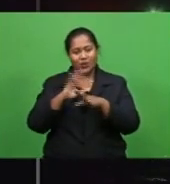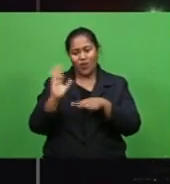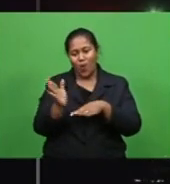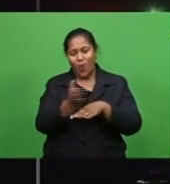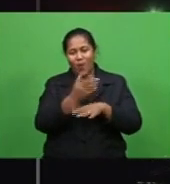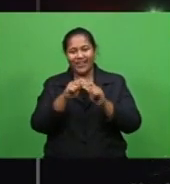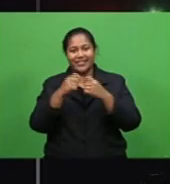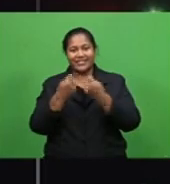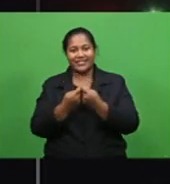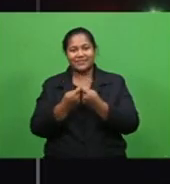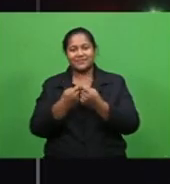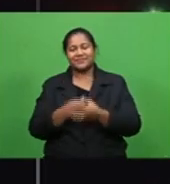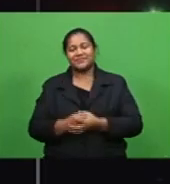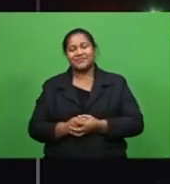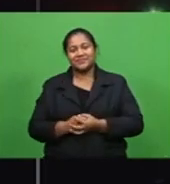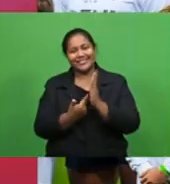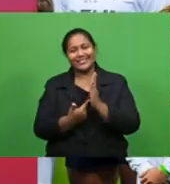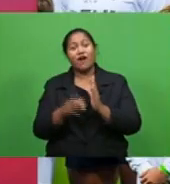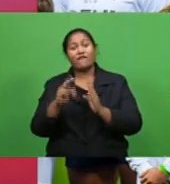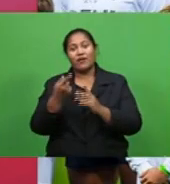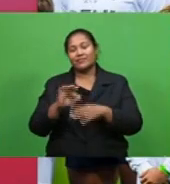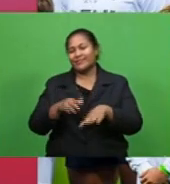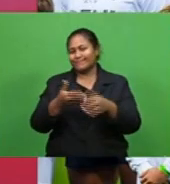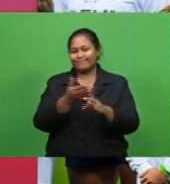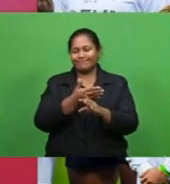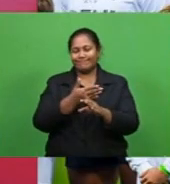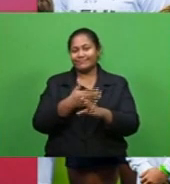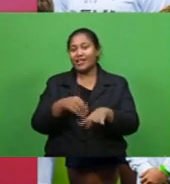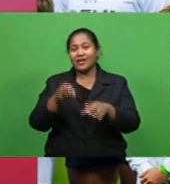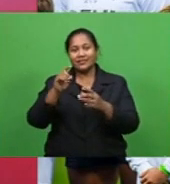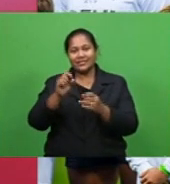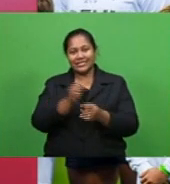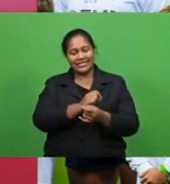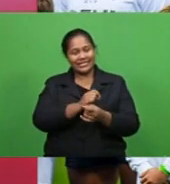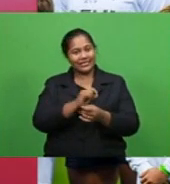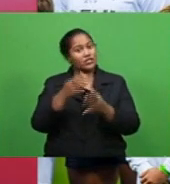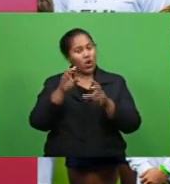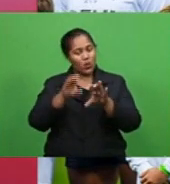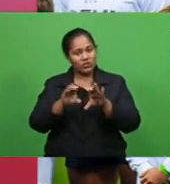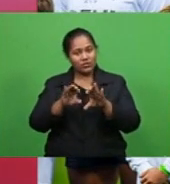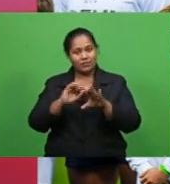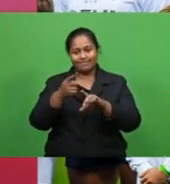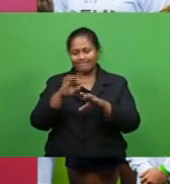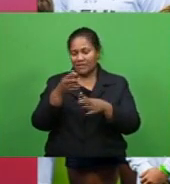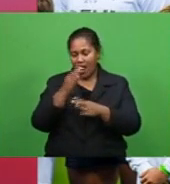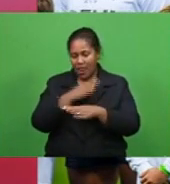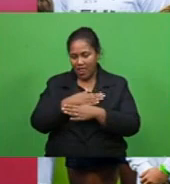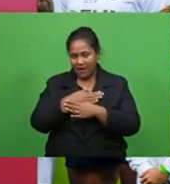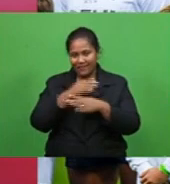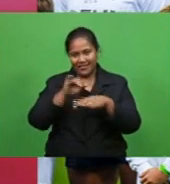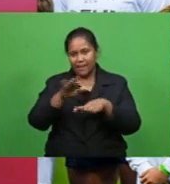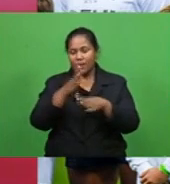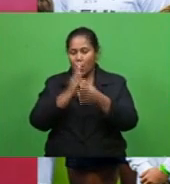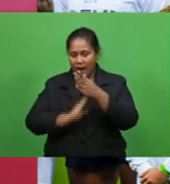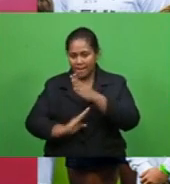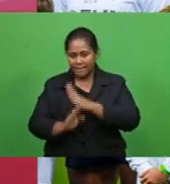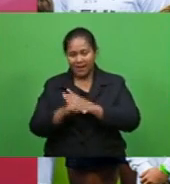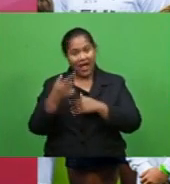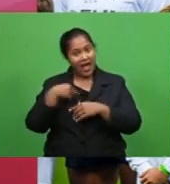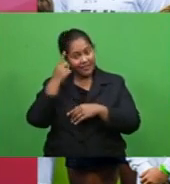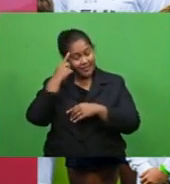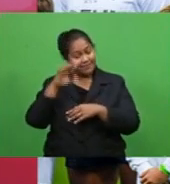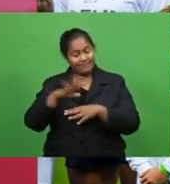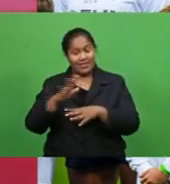them Karatavi with the details the humble virtues of the Fijian player I like the fact he's humble I think we need to give their